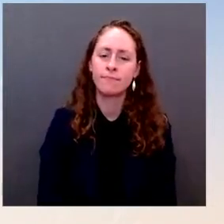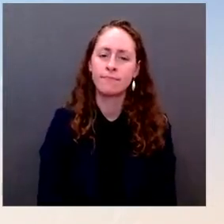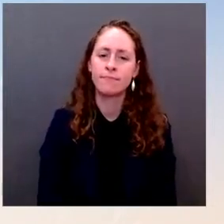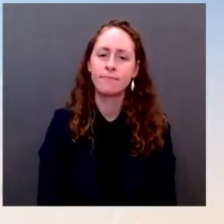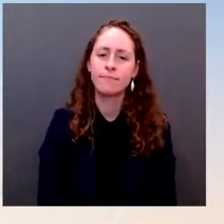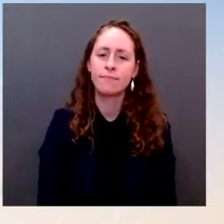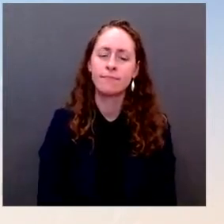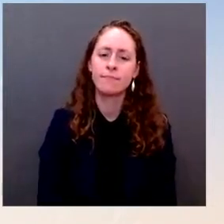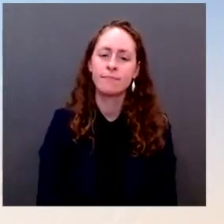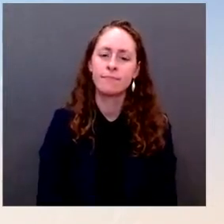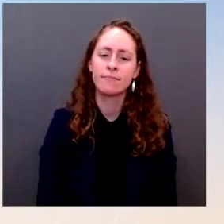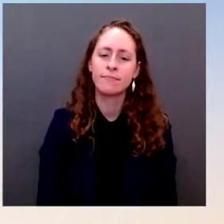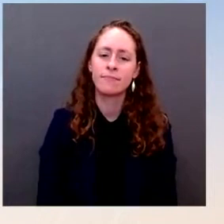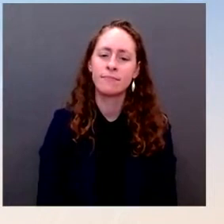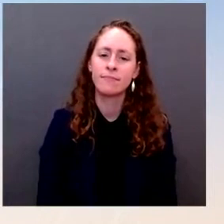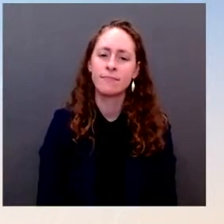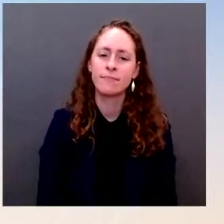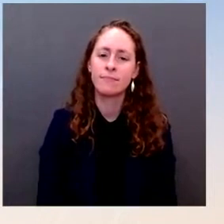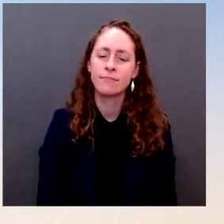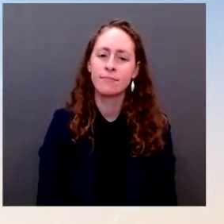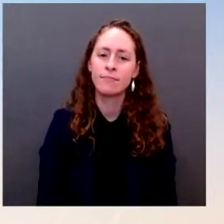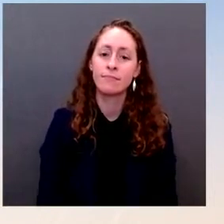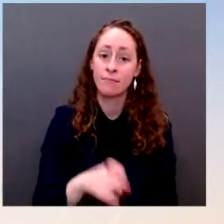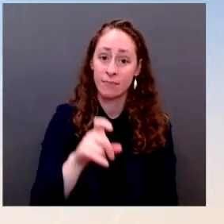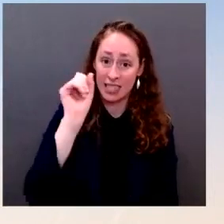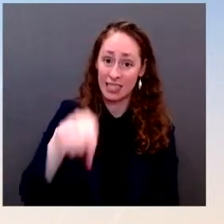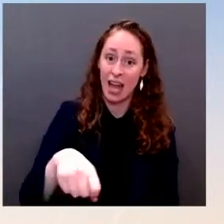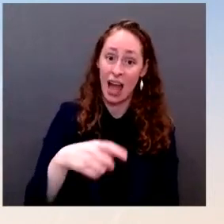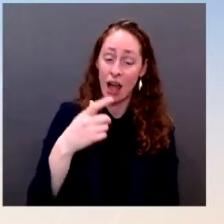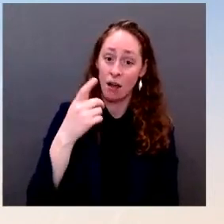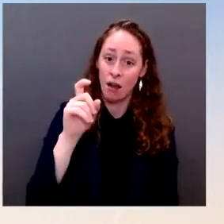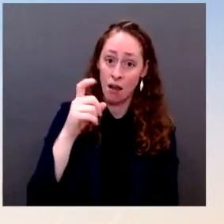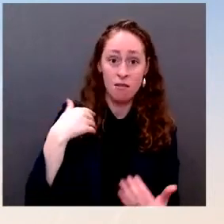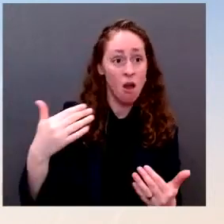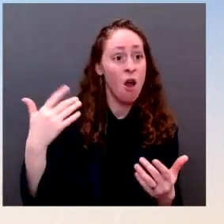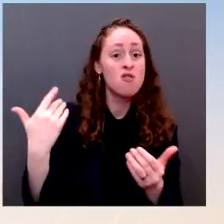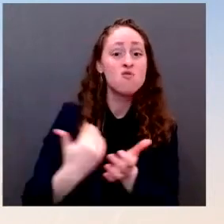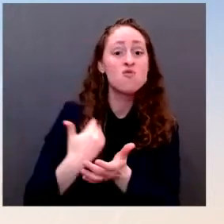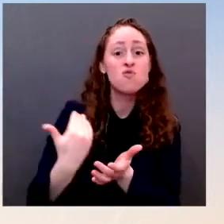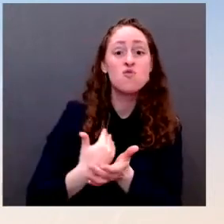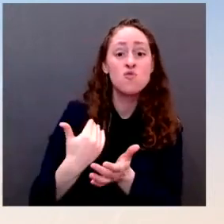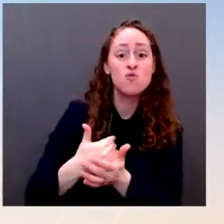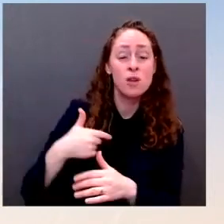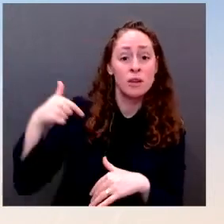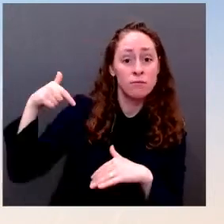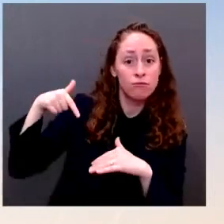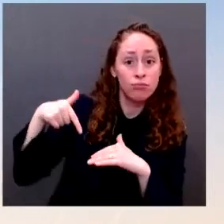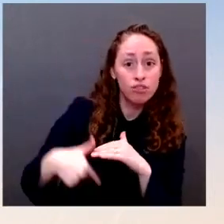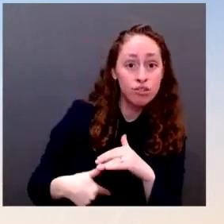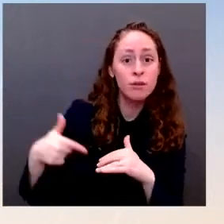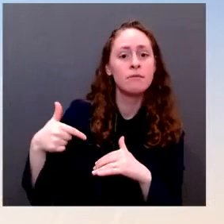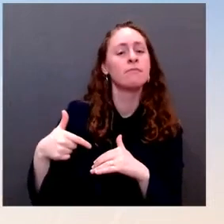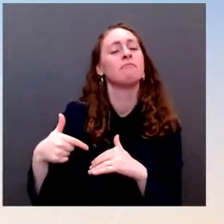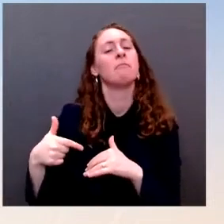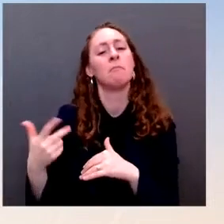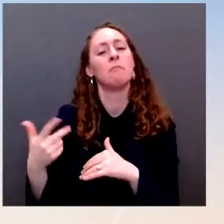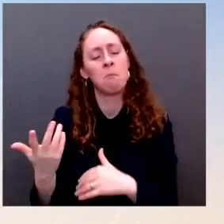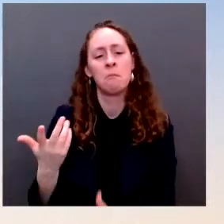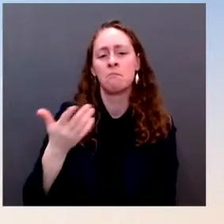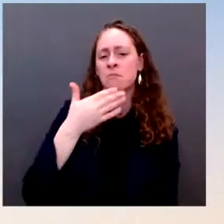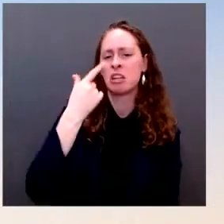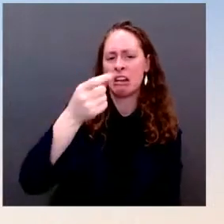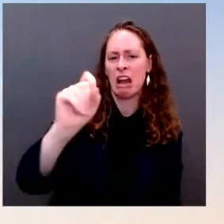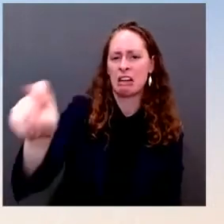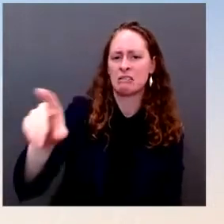oil drilling, you know, I'd point you to the oil companies on what available places they have and if they're maximizing that. My understanding is they're not. Is there any